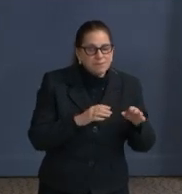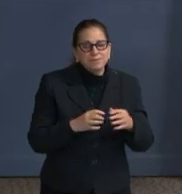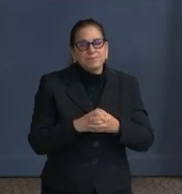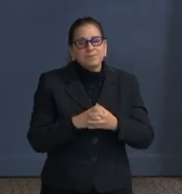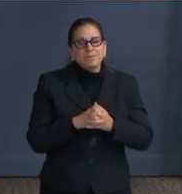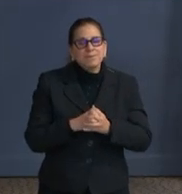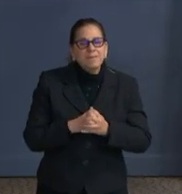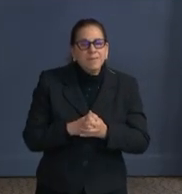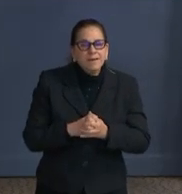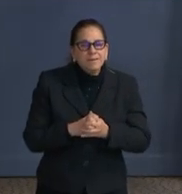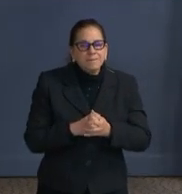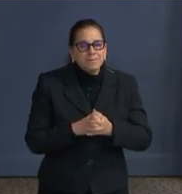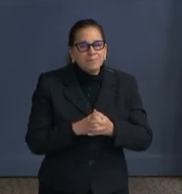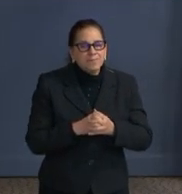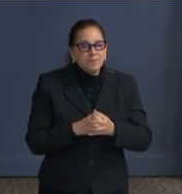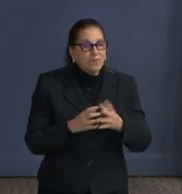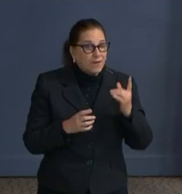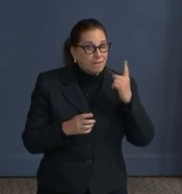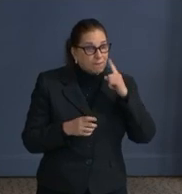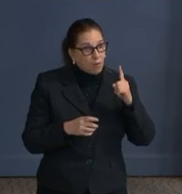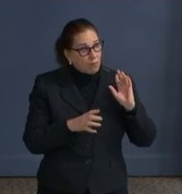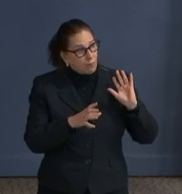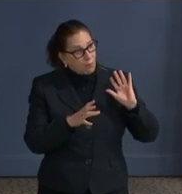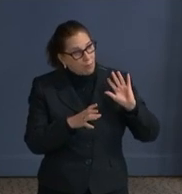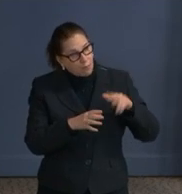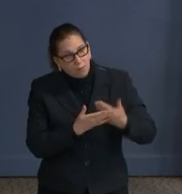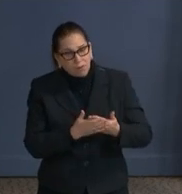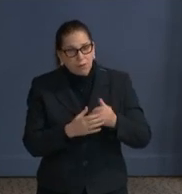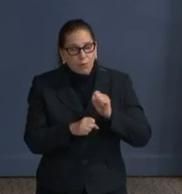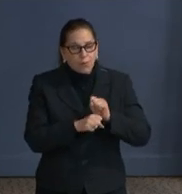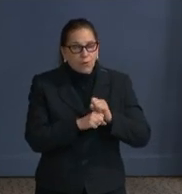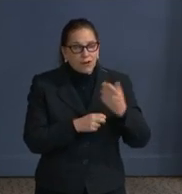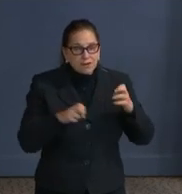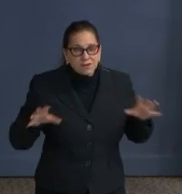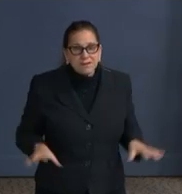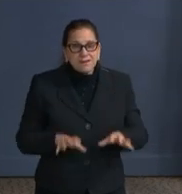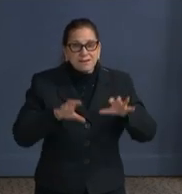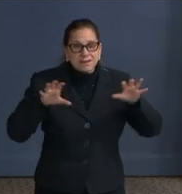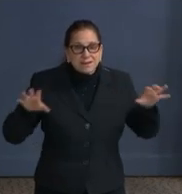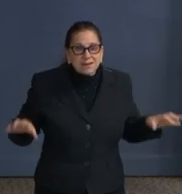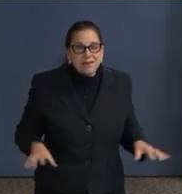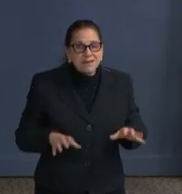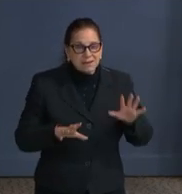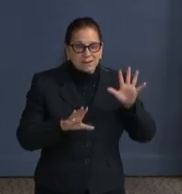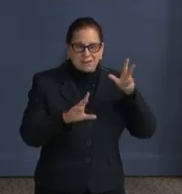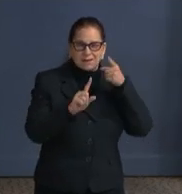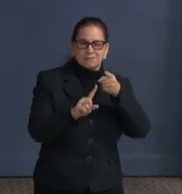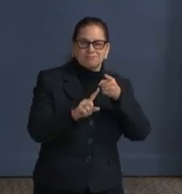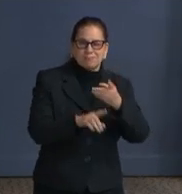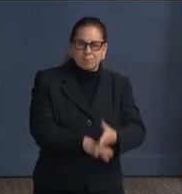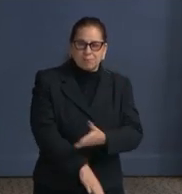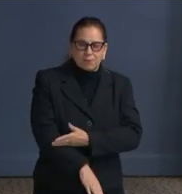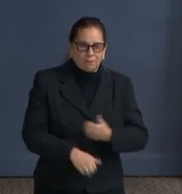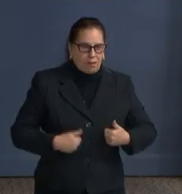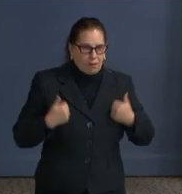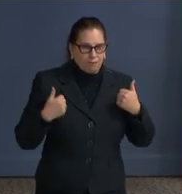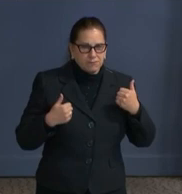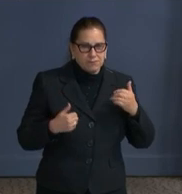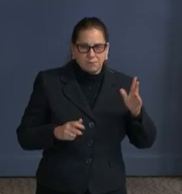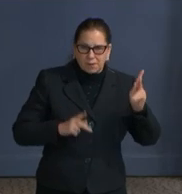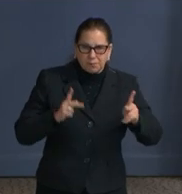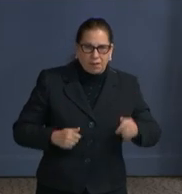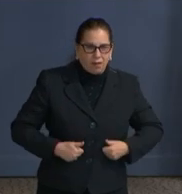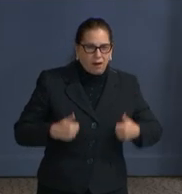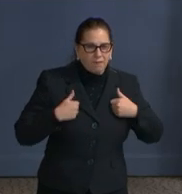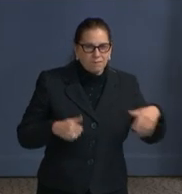work that he does, and he is passionate about improving the lives of D.C. residents. Roger has accepted